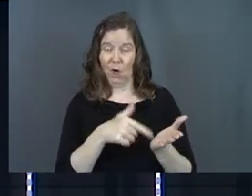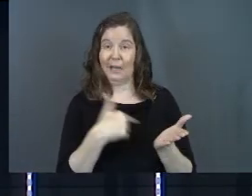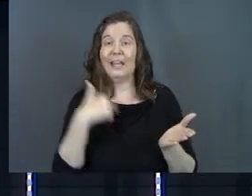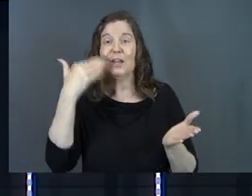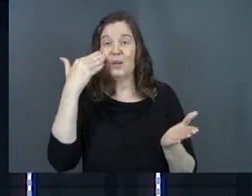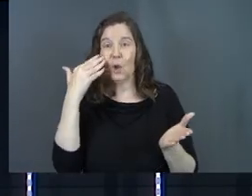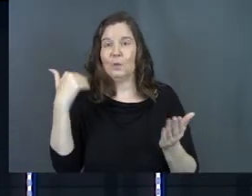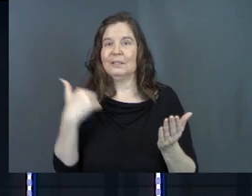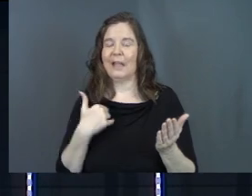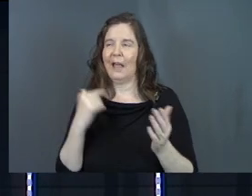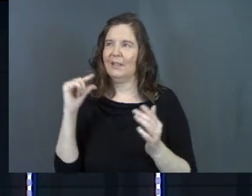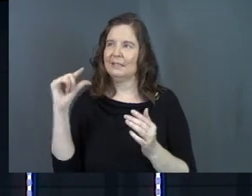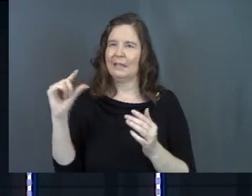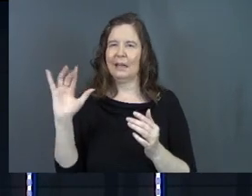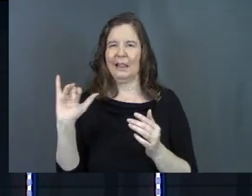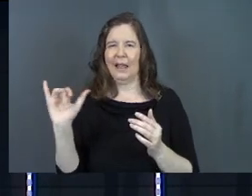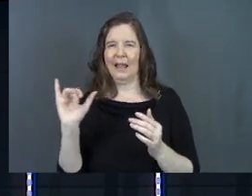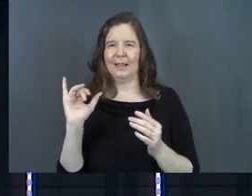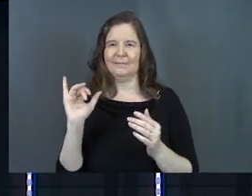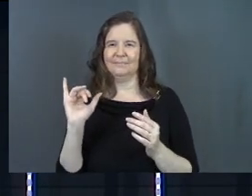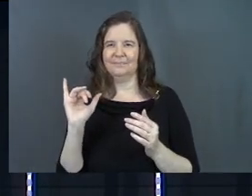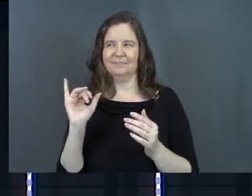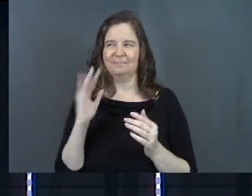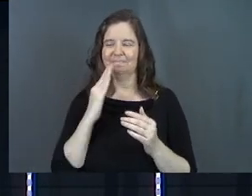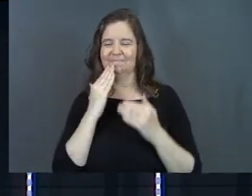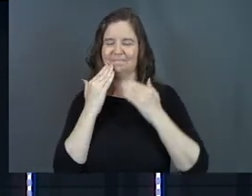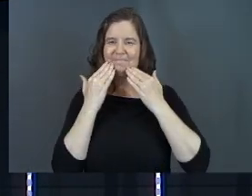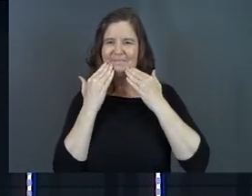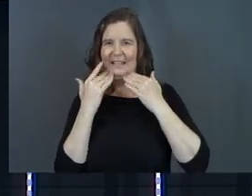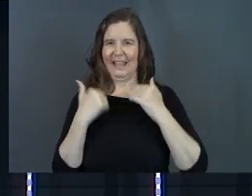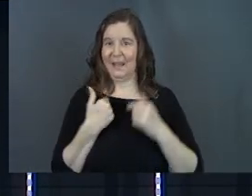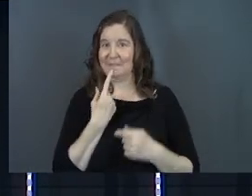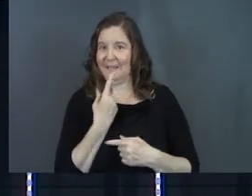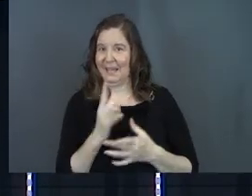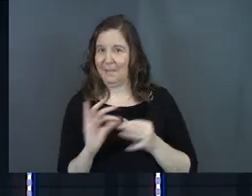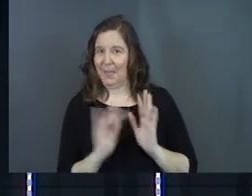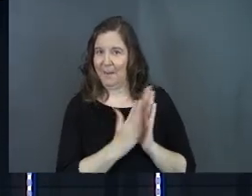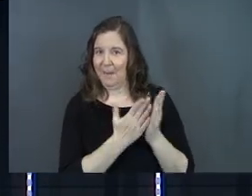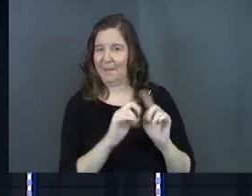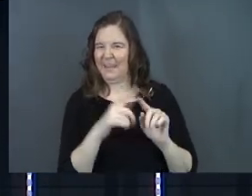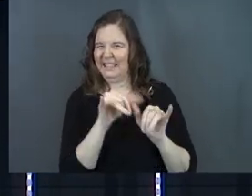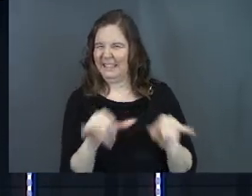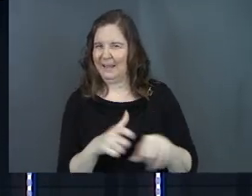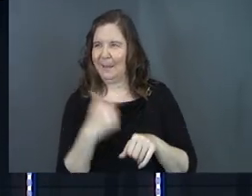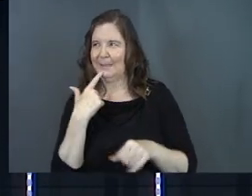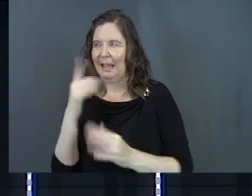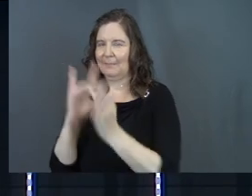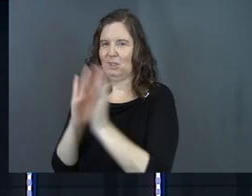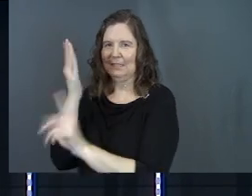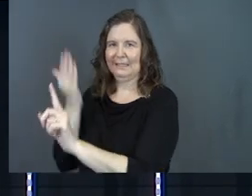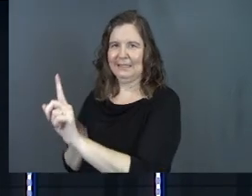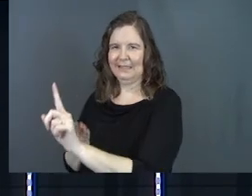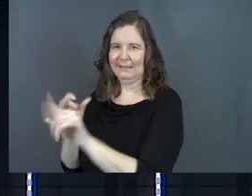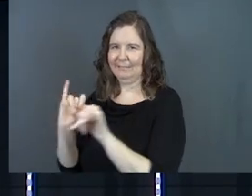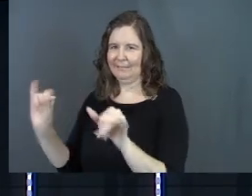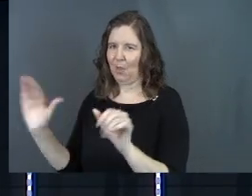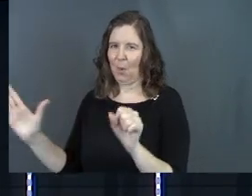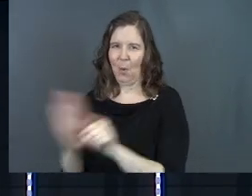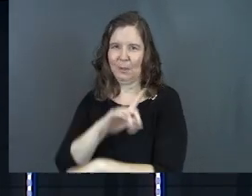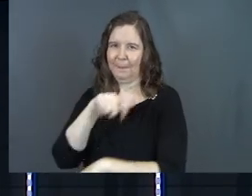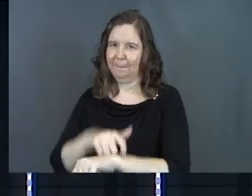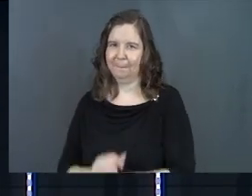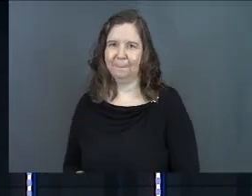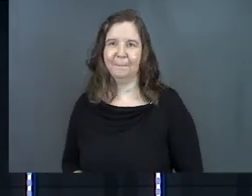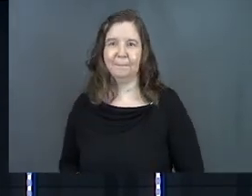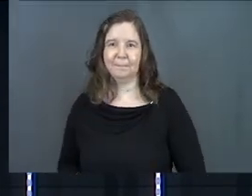knows. He's got this little like smile of glee on his face. Like I'm telling him about the Bible, but I'm telling him Jesus the whole time.